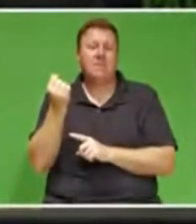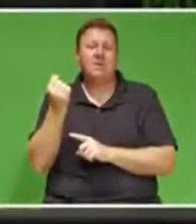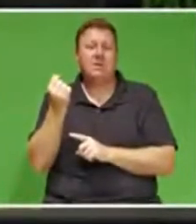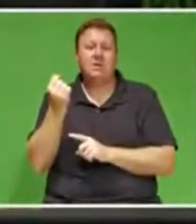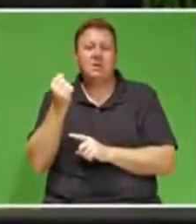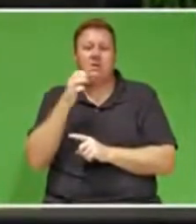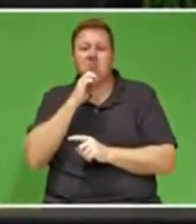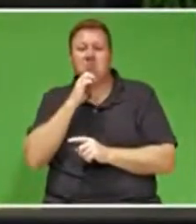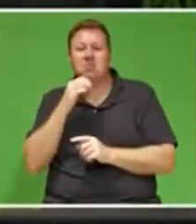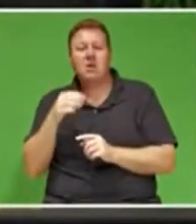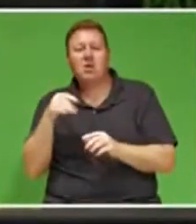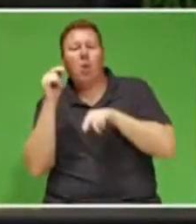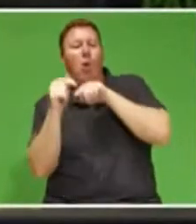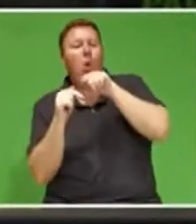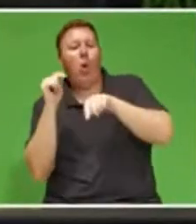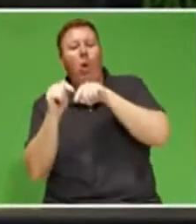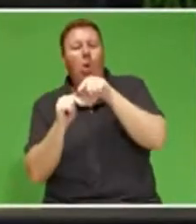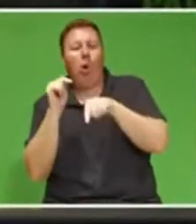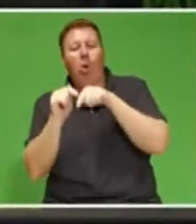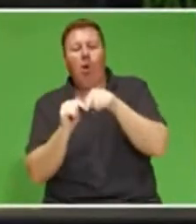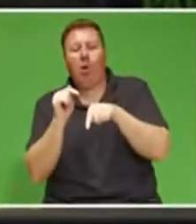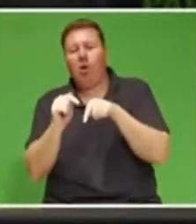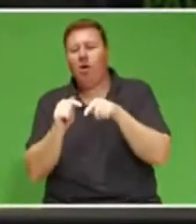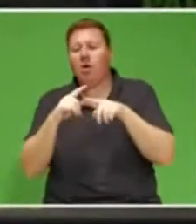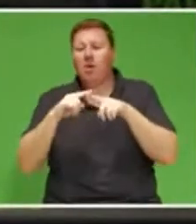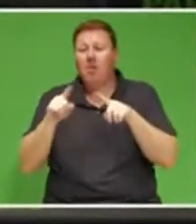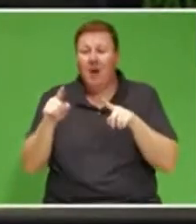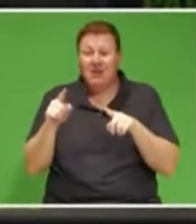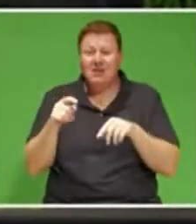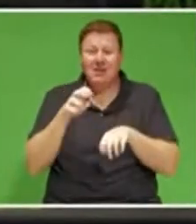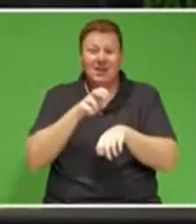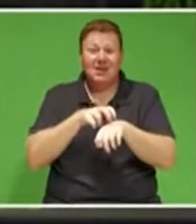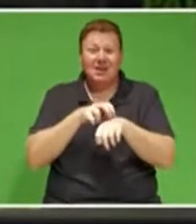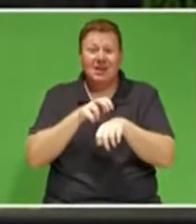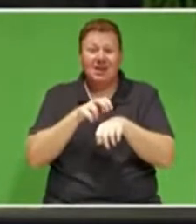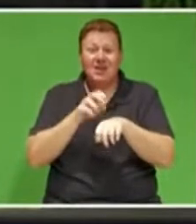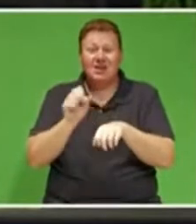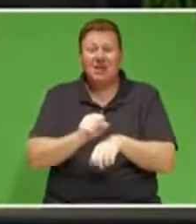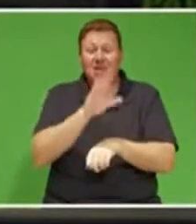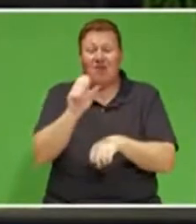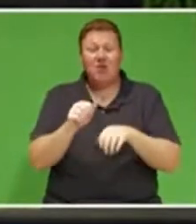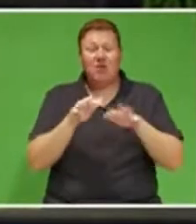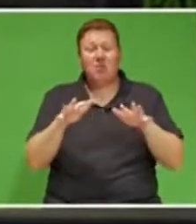but they do not serve the interests of the people of South Africa.